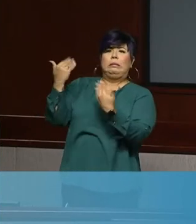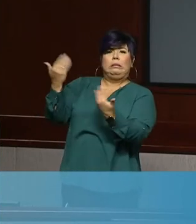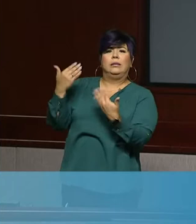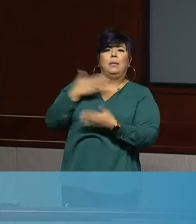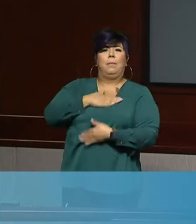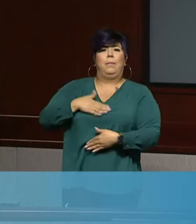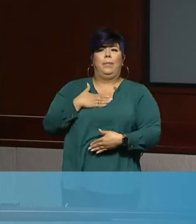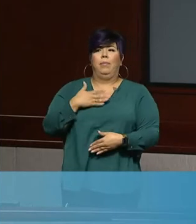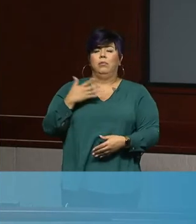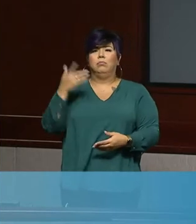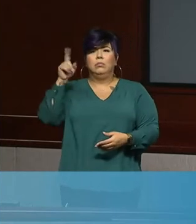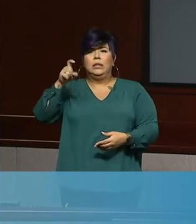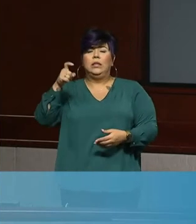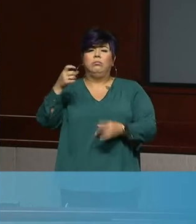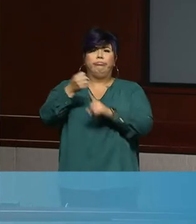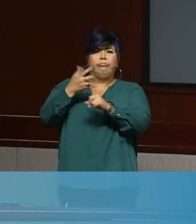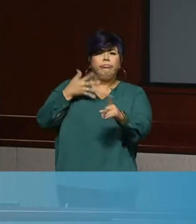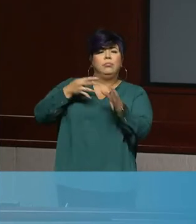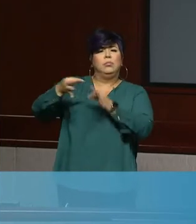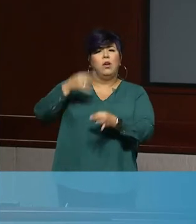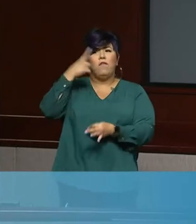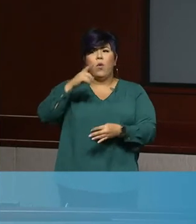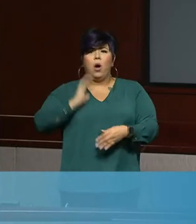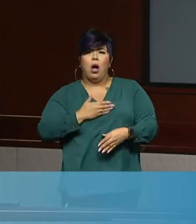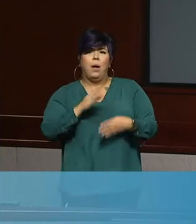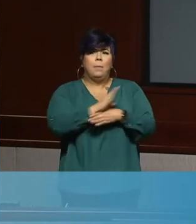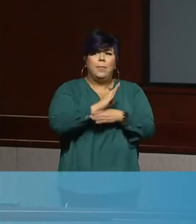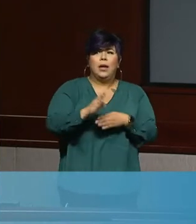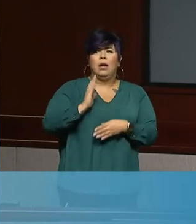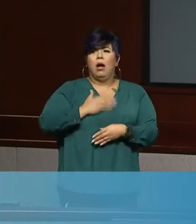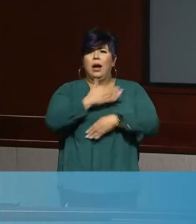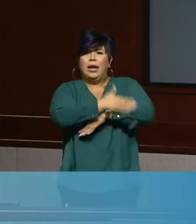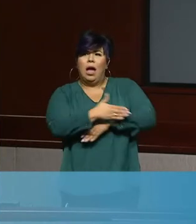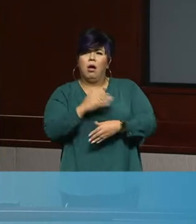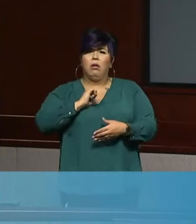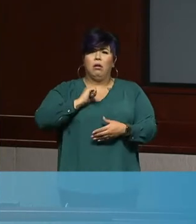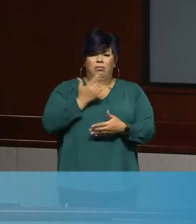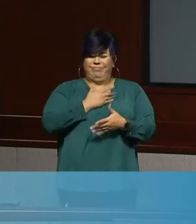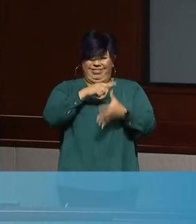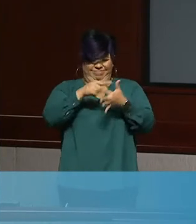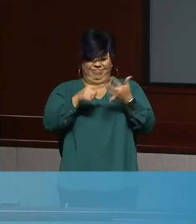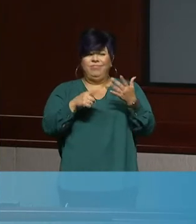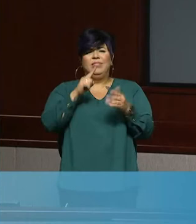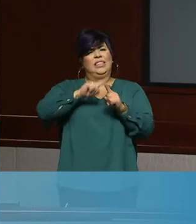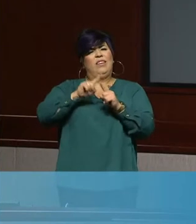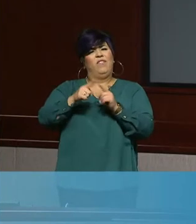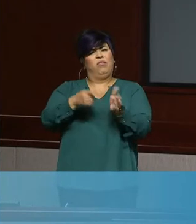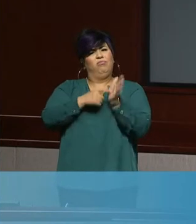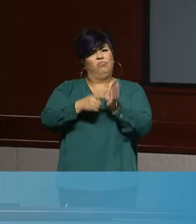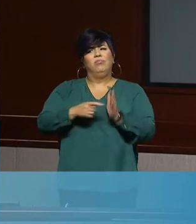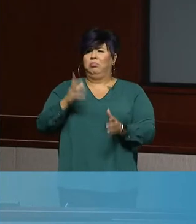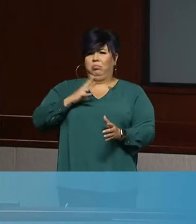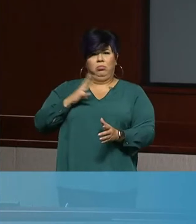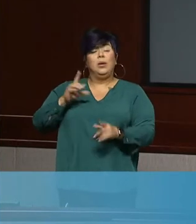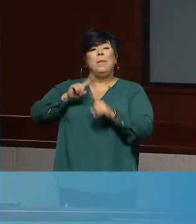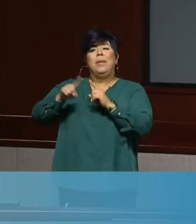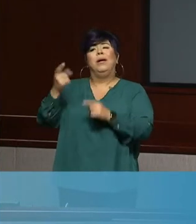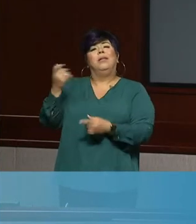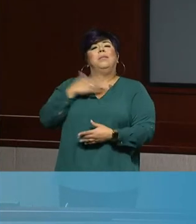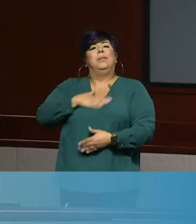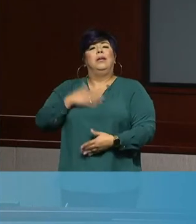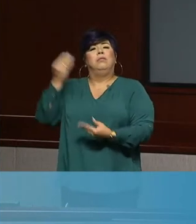and our residents. The board is demanding that the governor work more closely with counties in developing the pathway